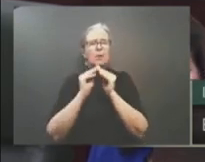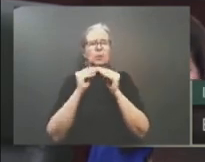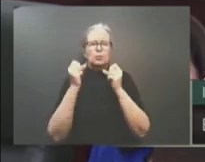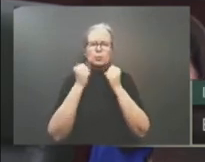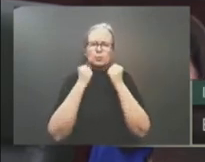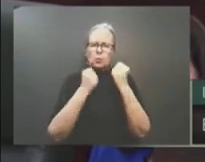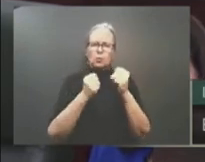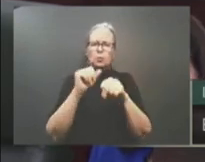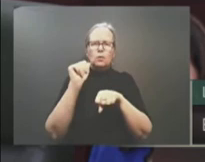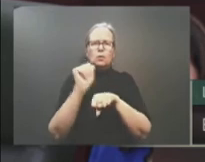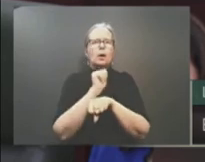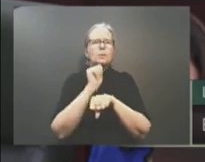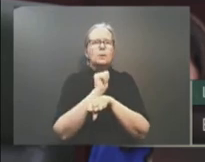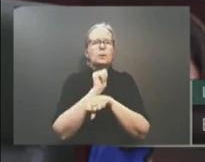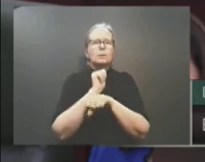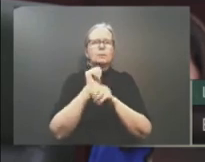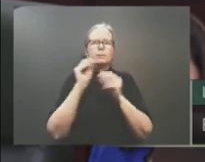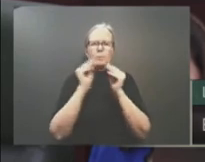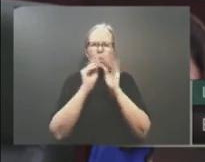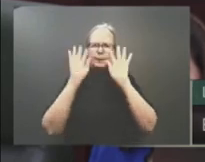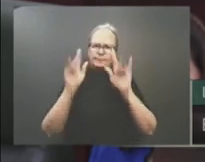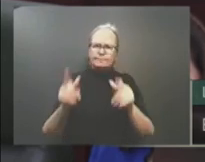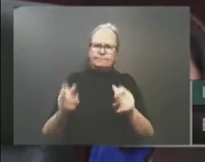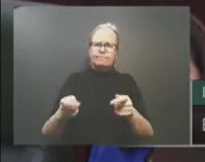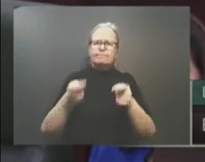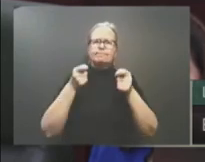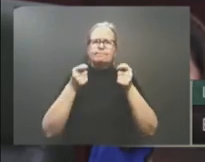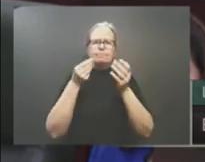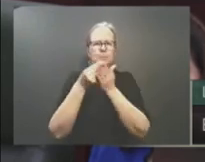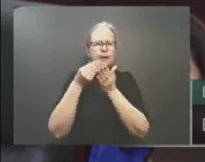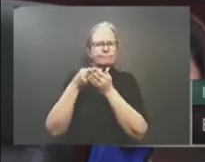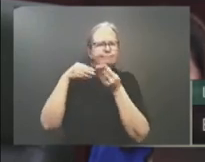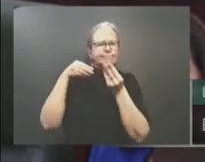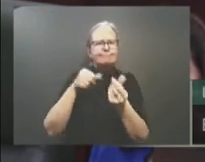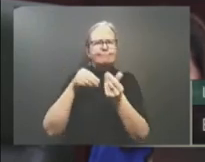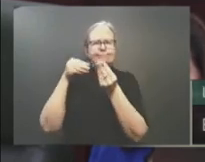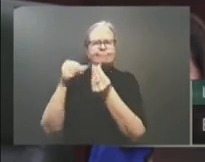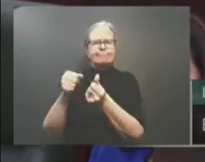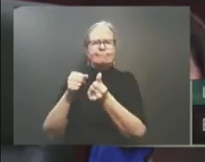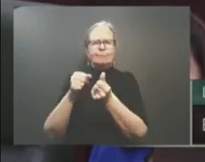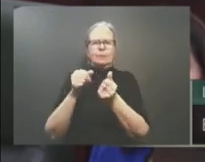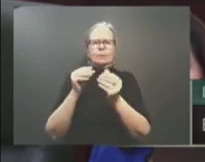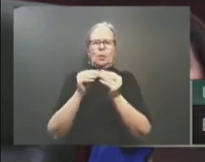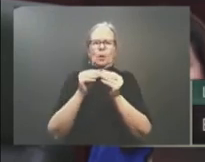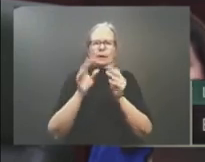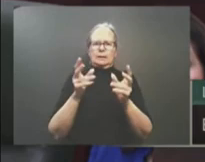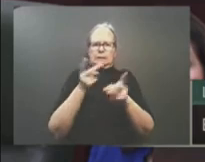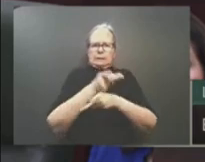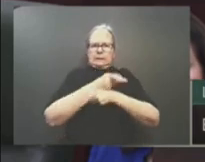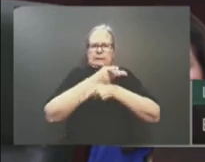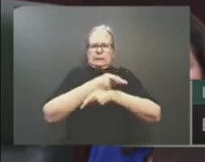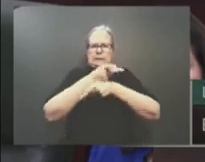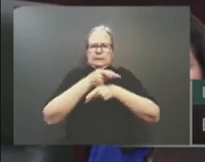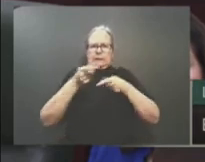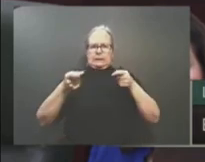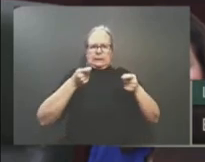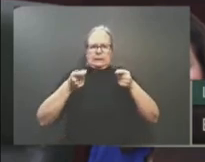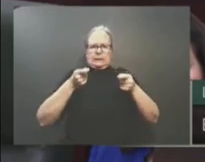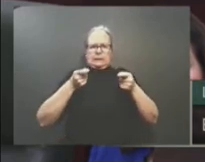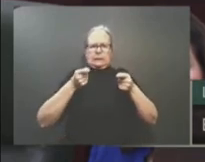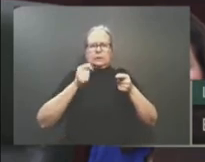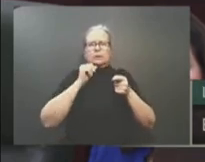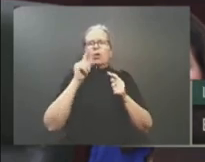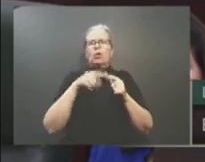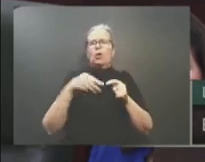afford to be the spending outlier among Canadian provinces. And then we were determined to